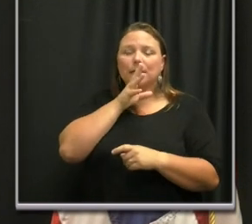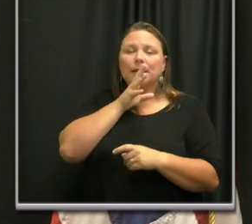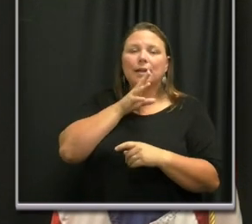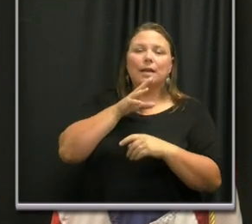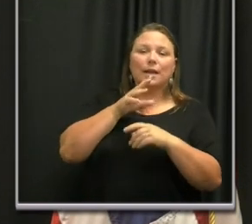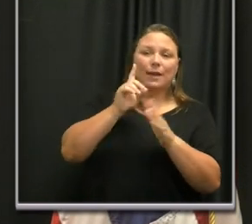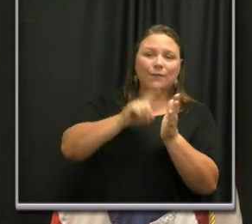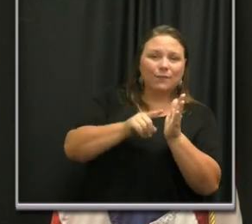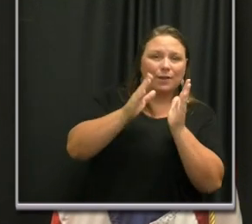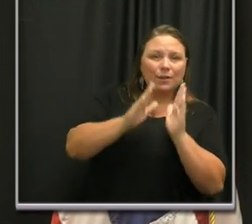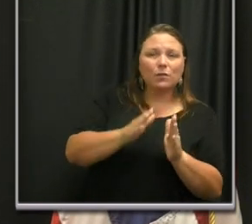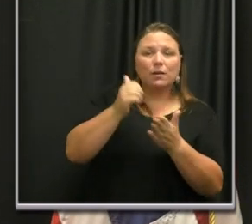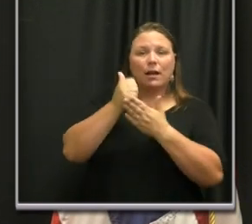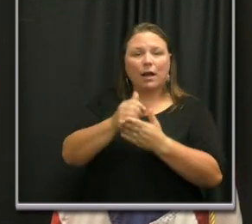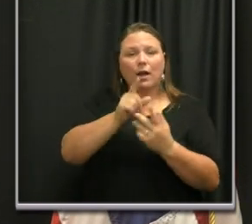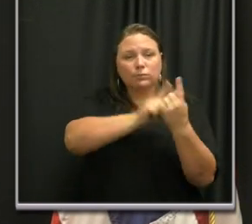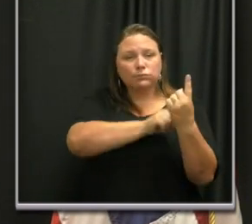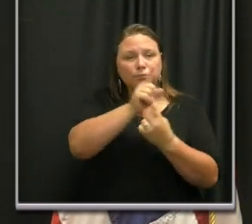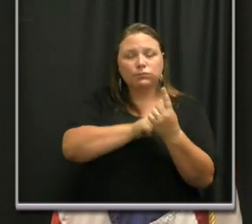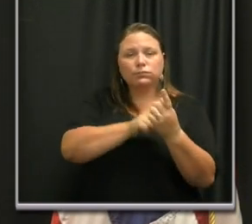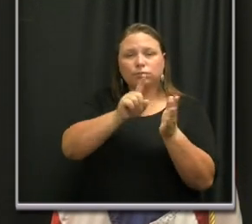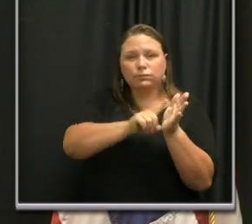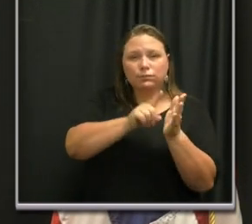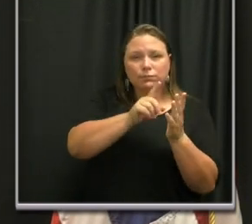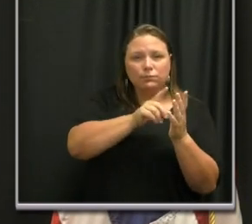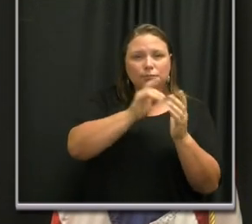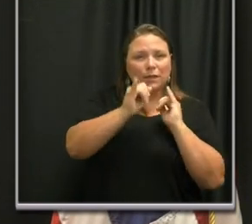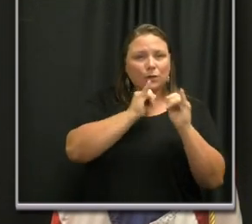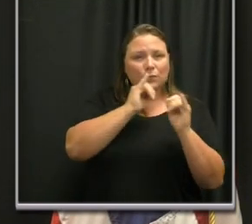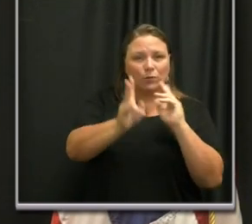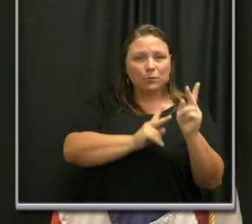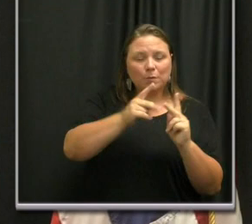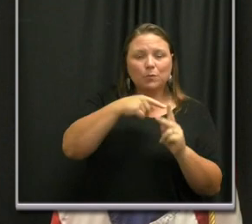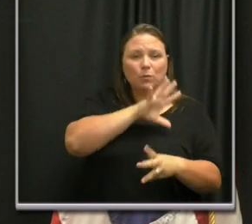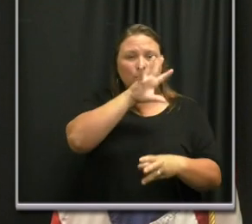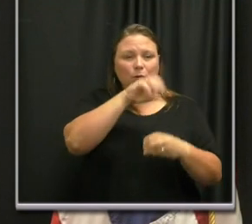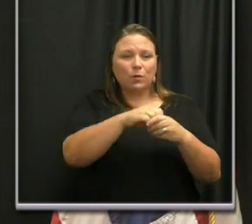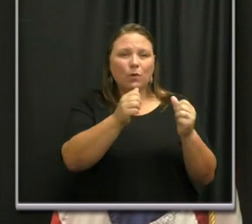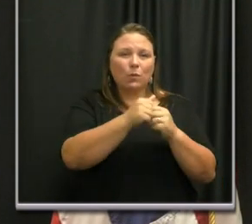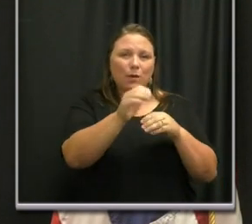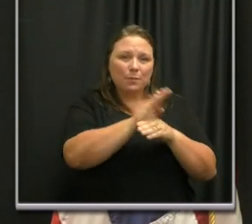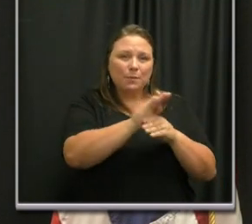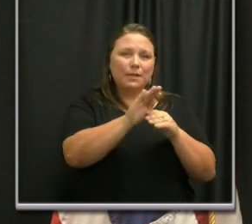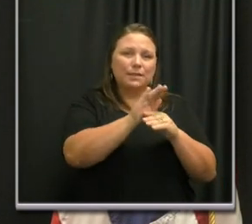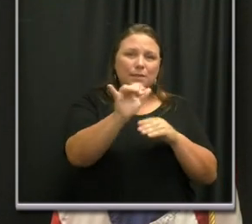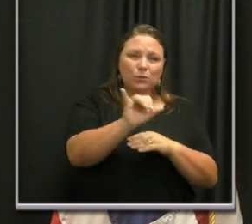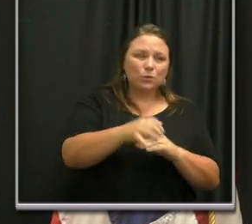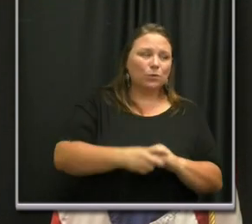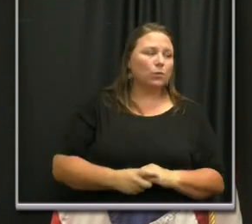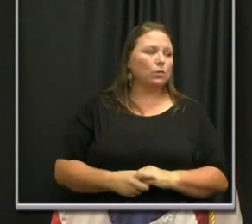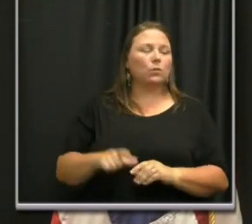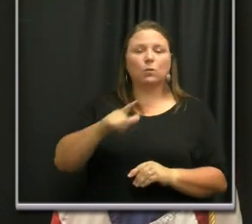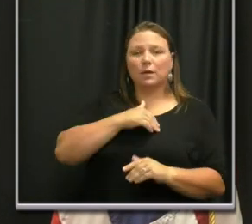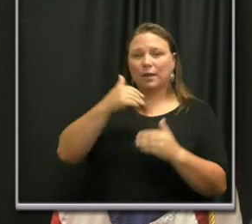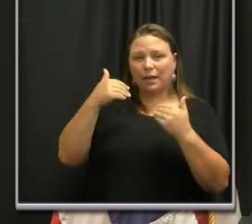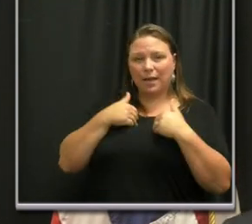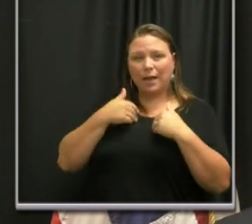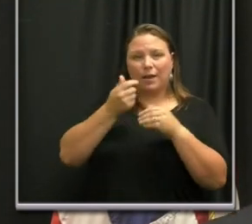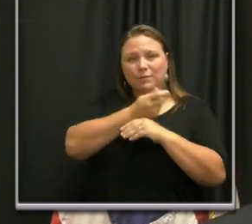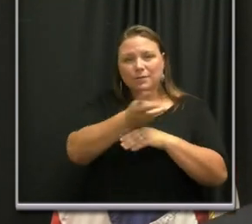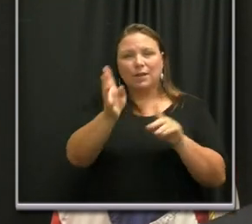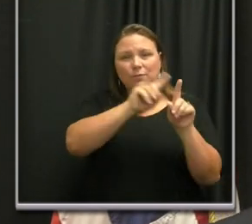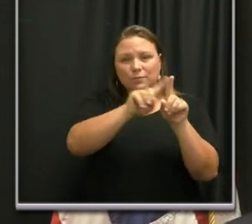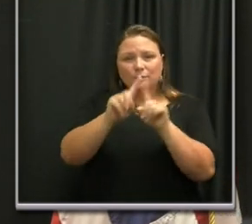department to interview cases. We are continuing to have enforcement in businesses, et cetera. We have a consortium of